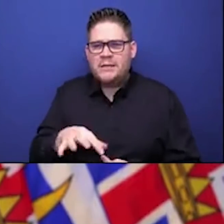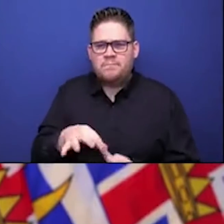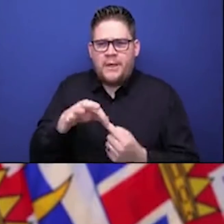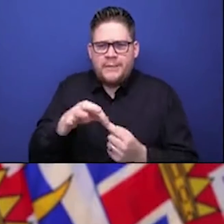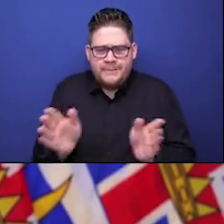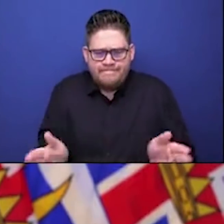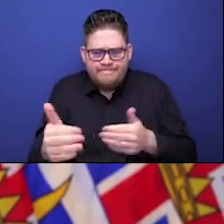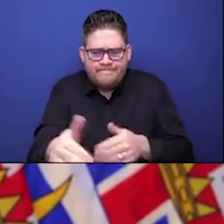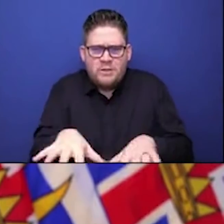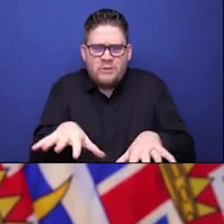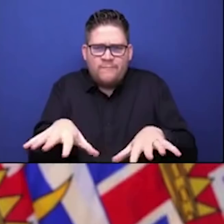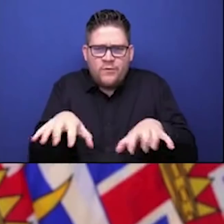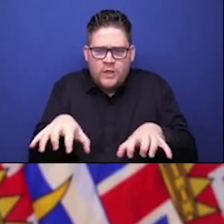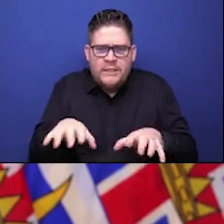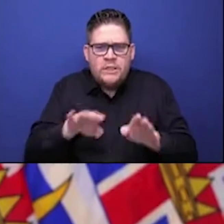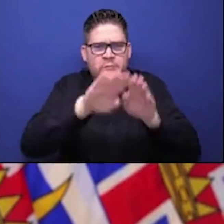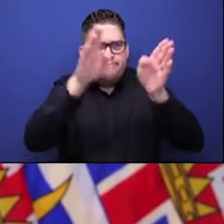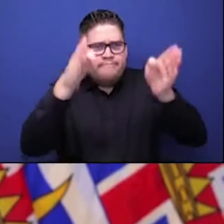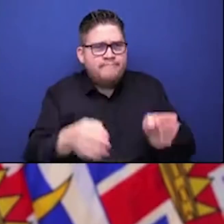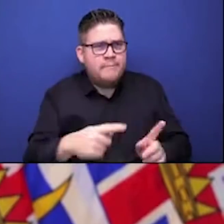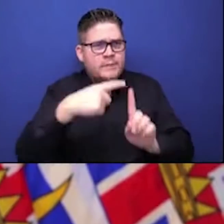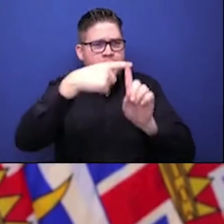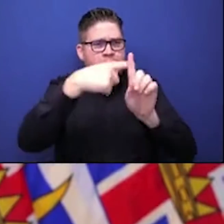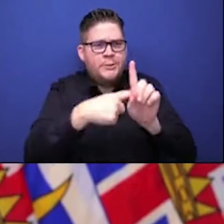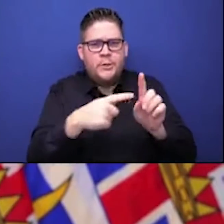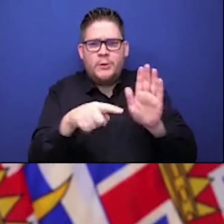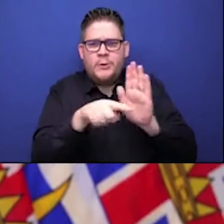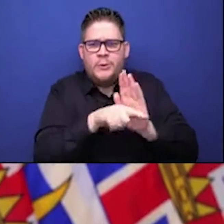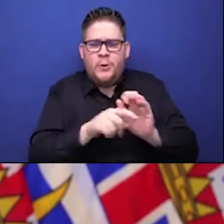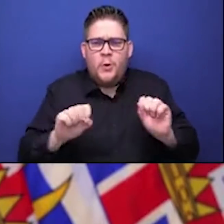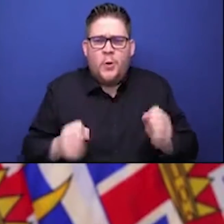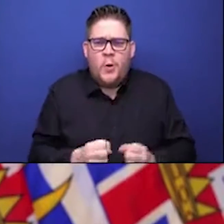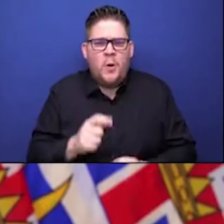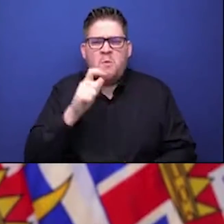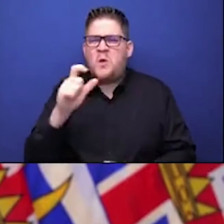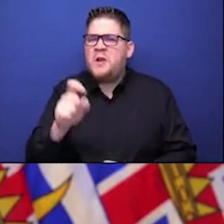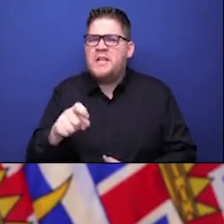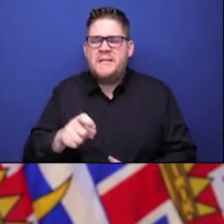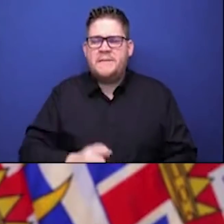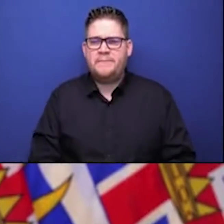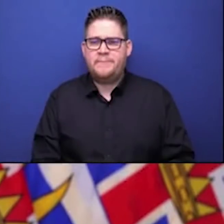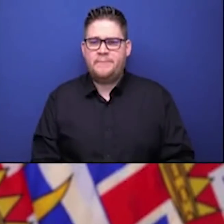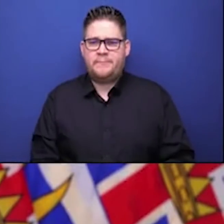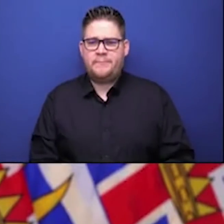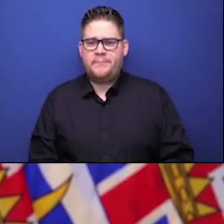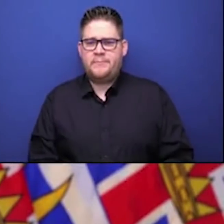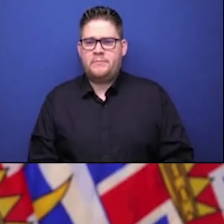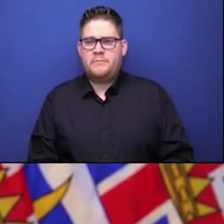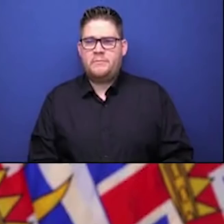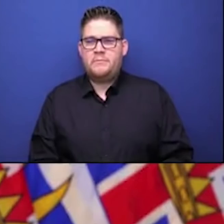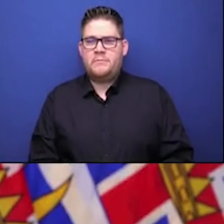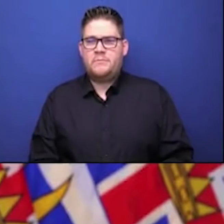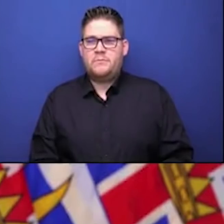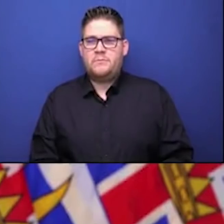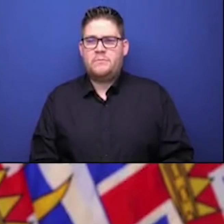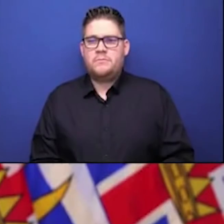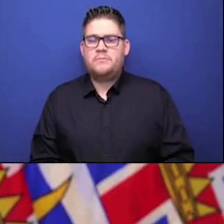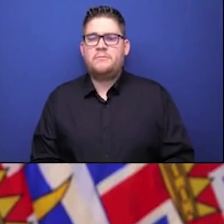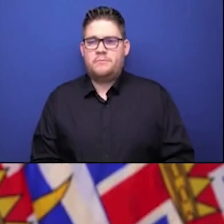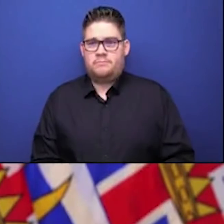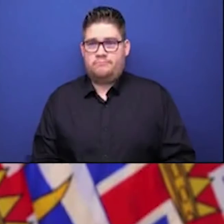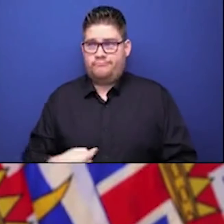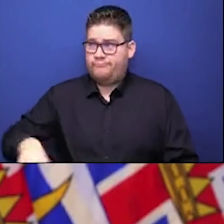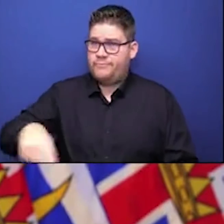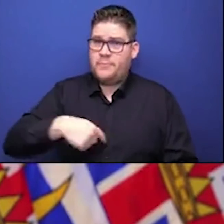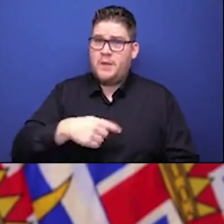be receiving here in BC and when, we will be able to further expand who is receiving vaccine. And our plan has always been